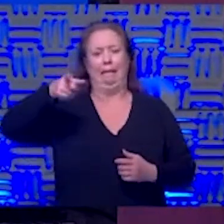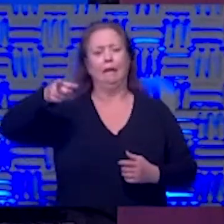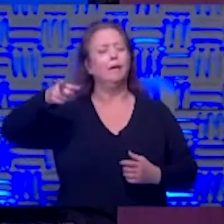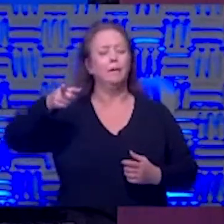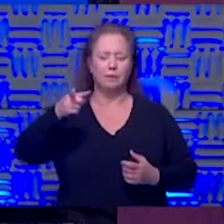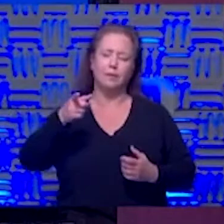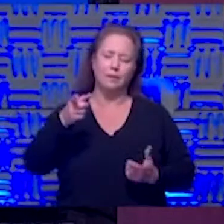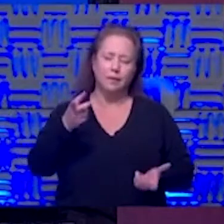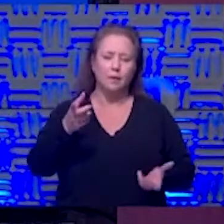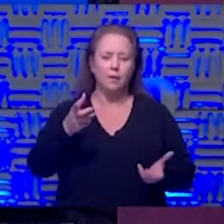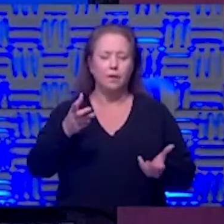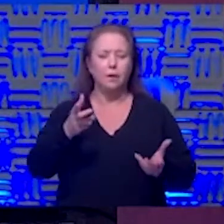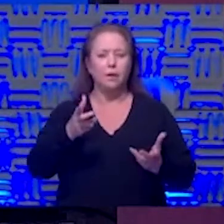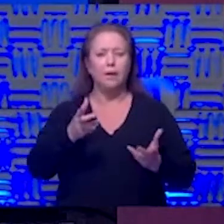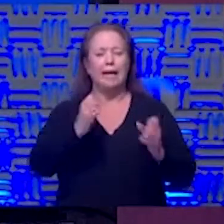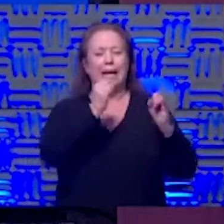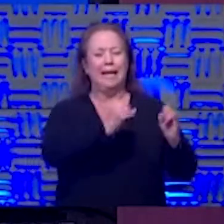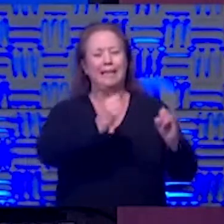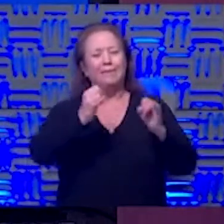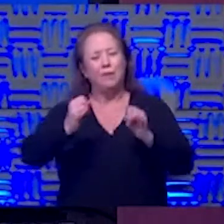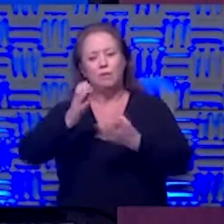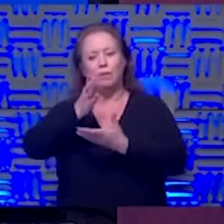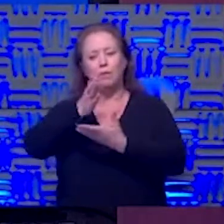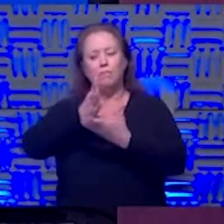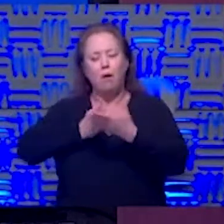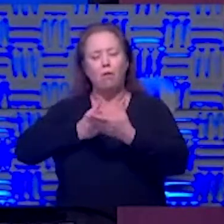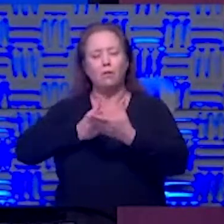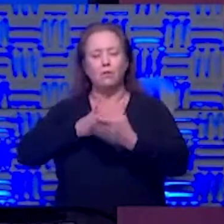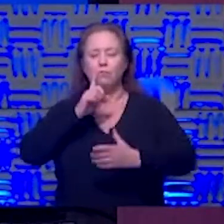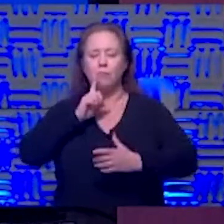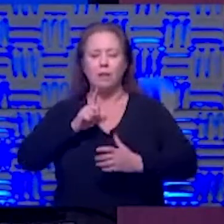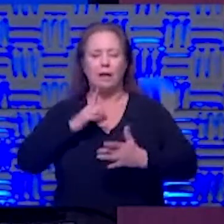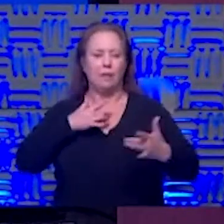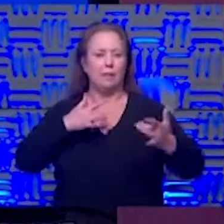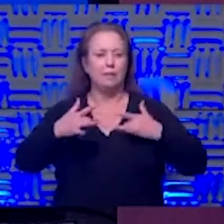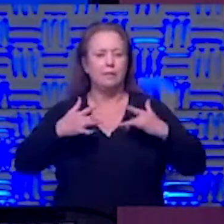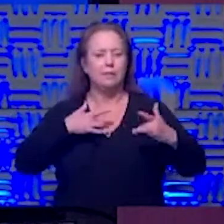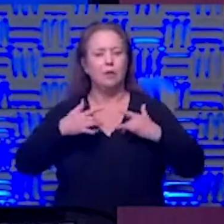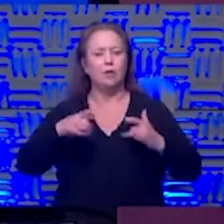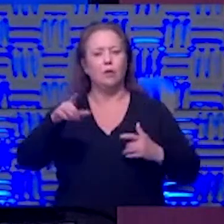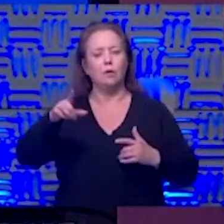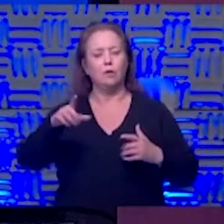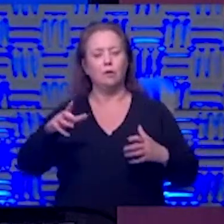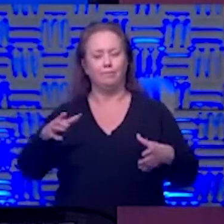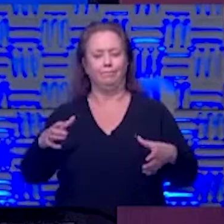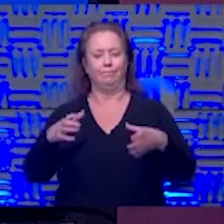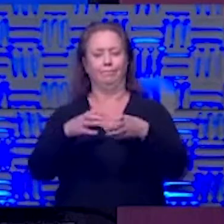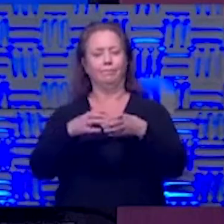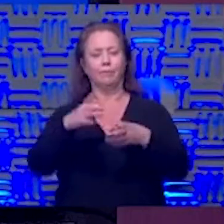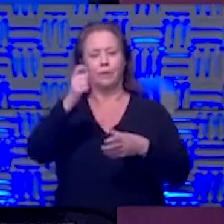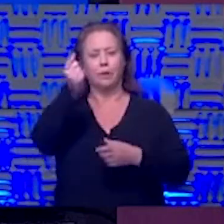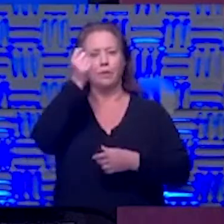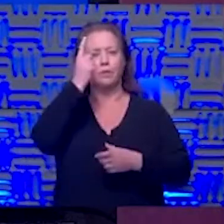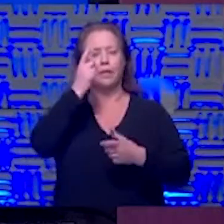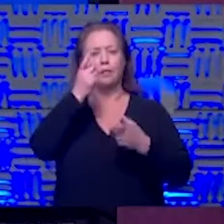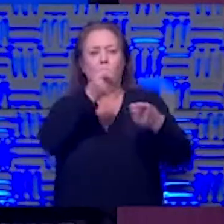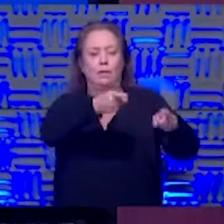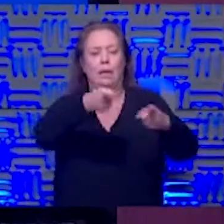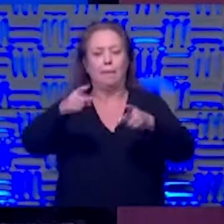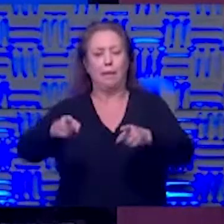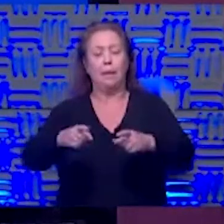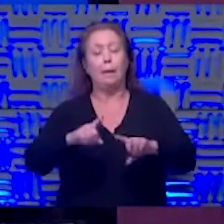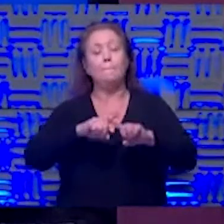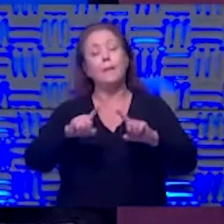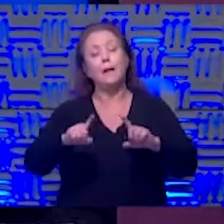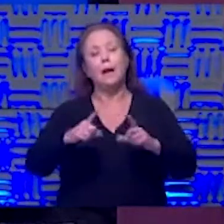a lot of a lot of individual pieces of that that you really need to have in order to fit that whole puzzle together what i would say is